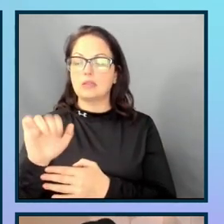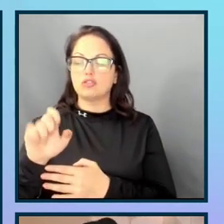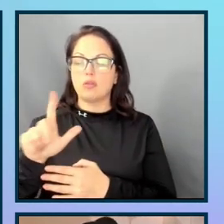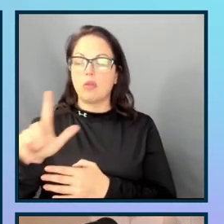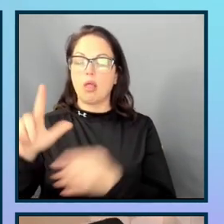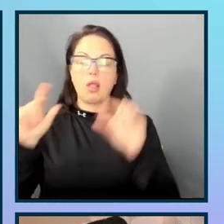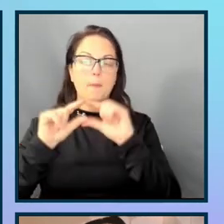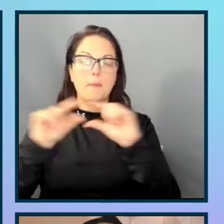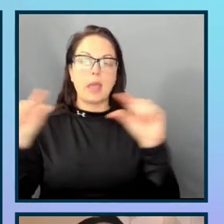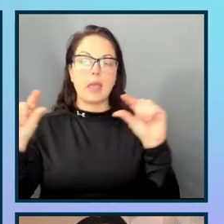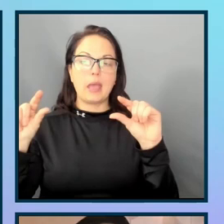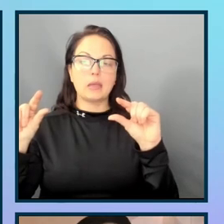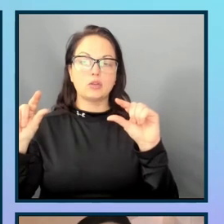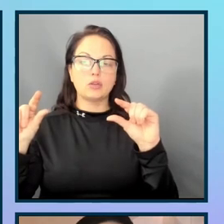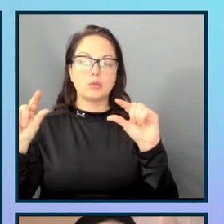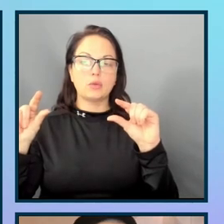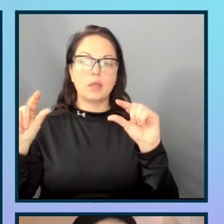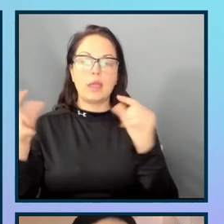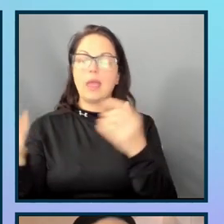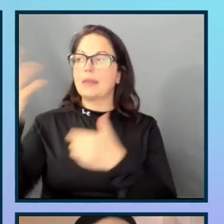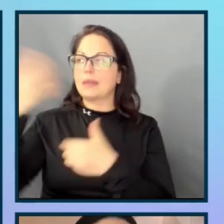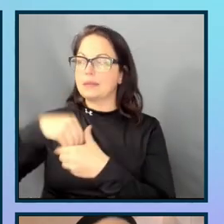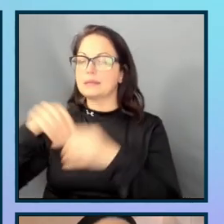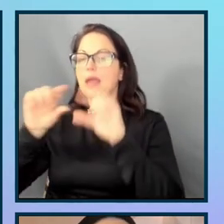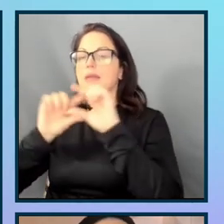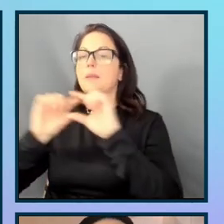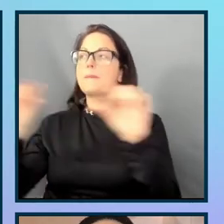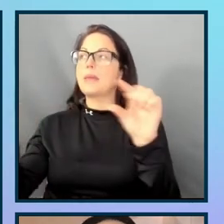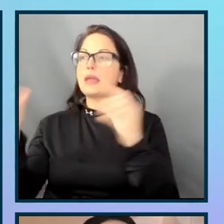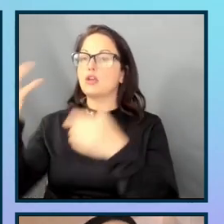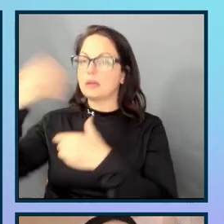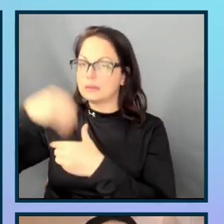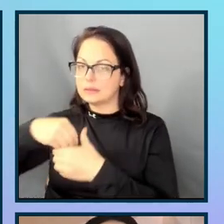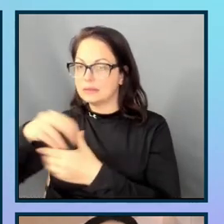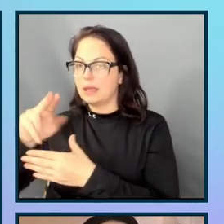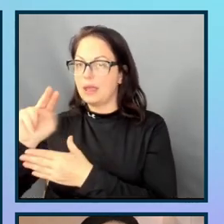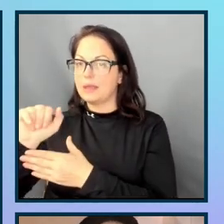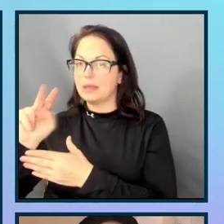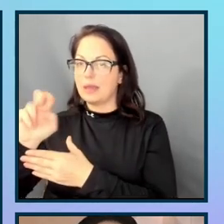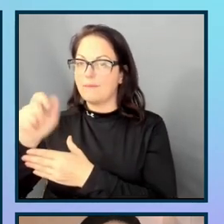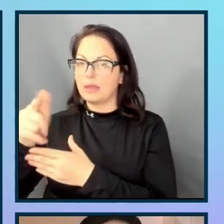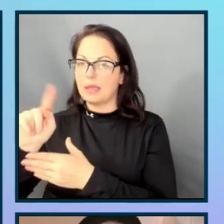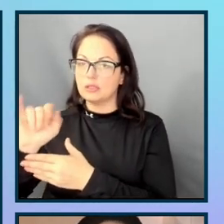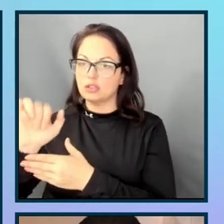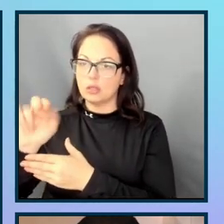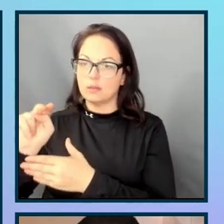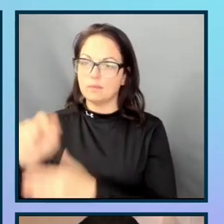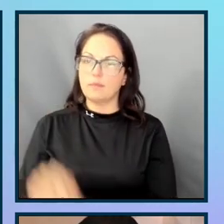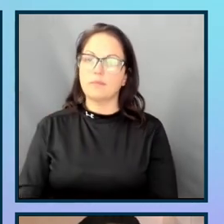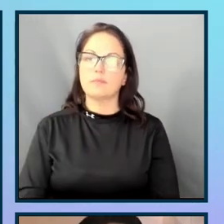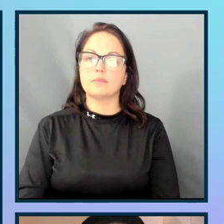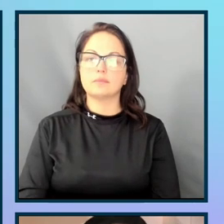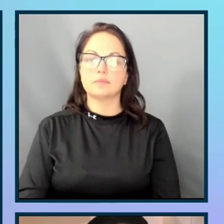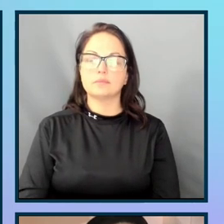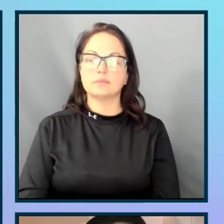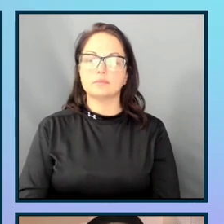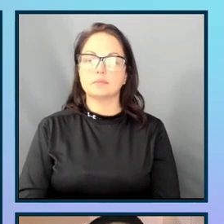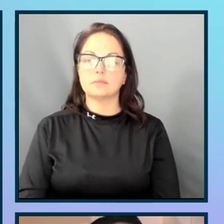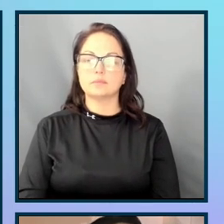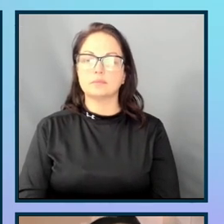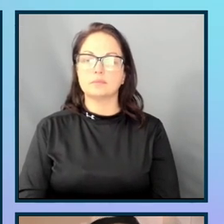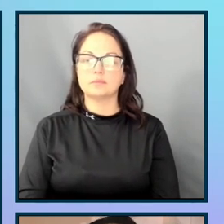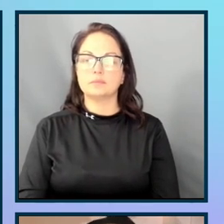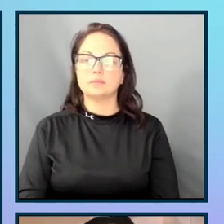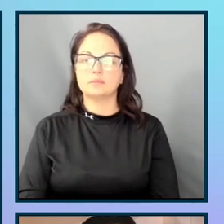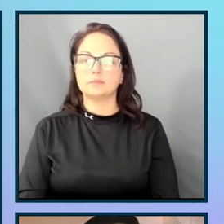And then inside my banner, inside the navigation, right? And then the other one might be like, oh, inside this page, I might want to look for things like